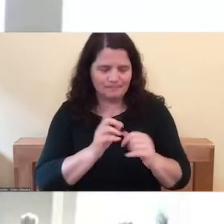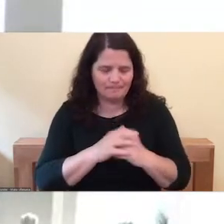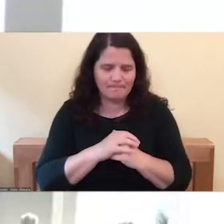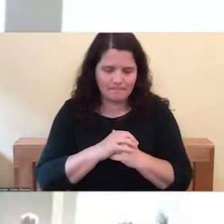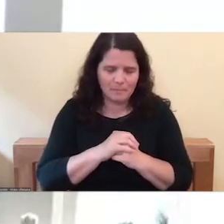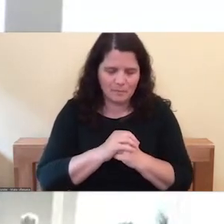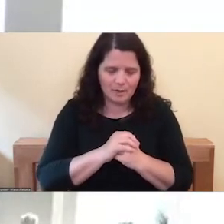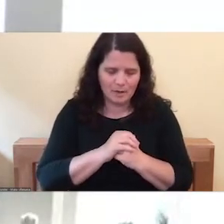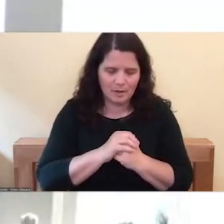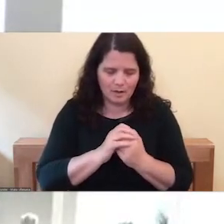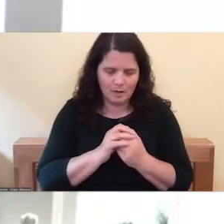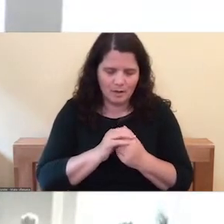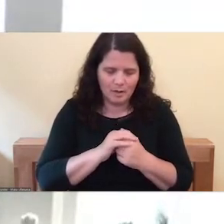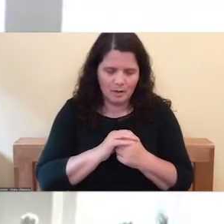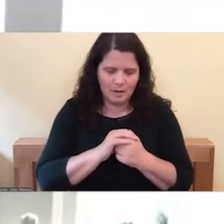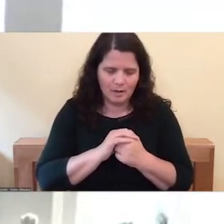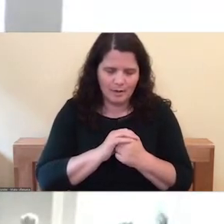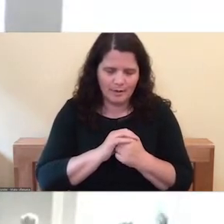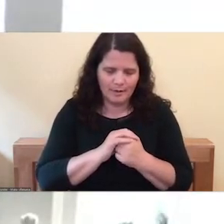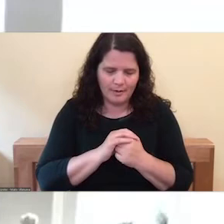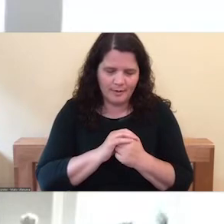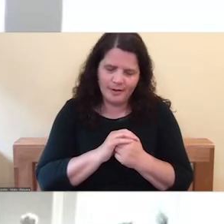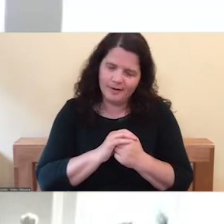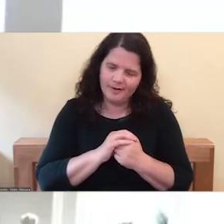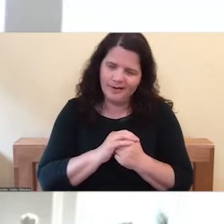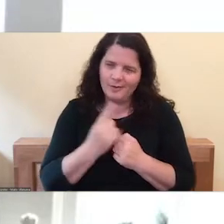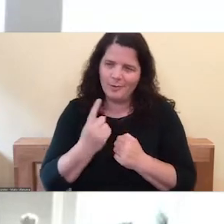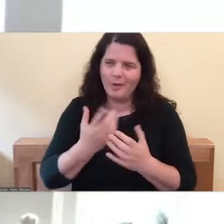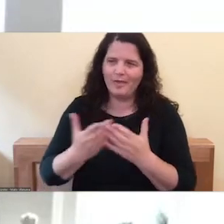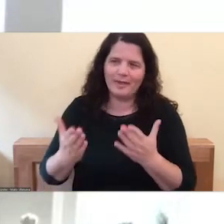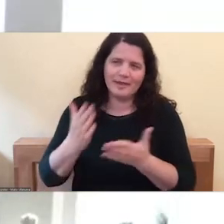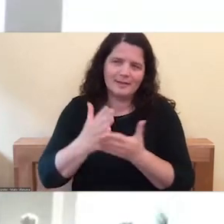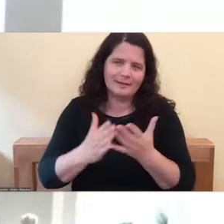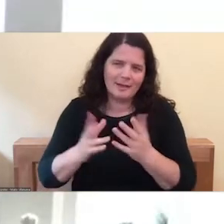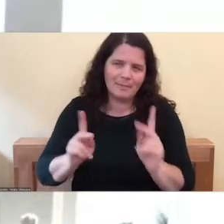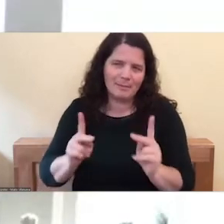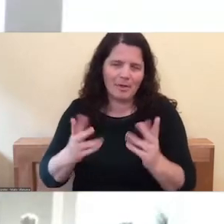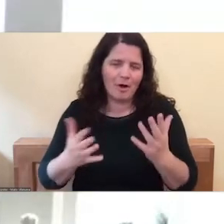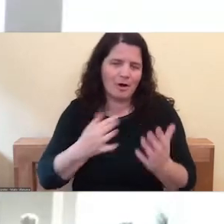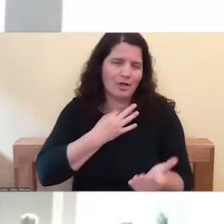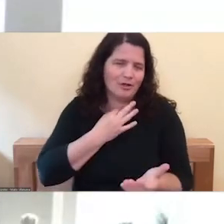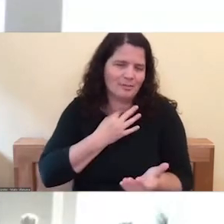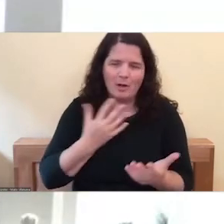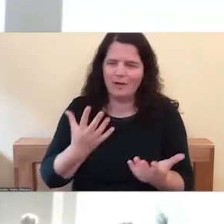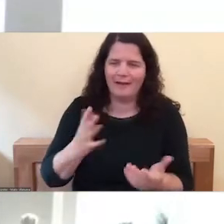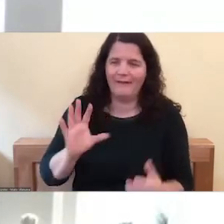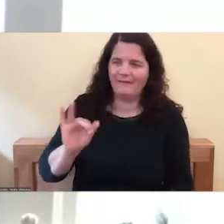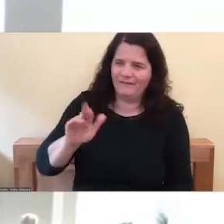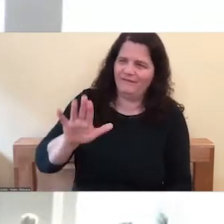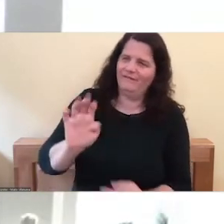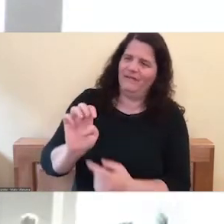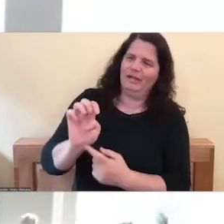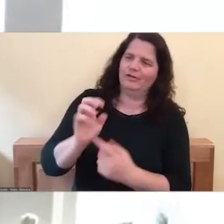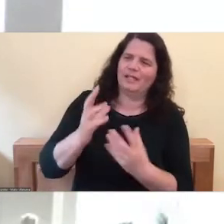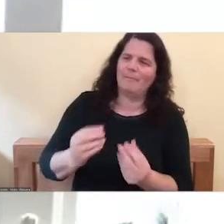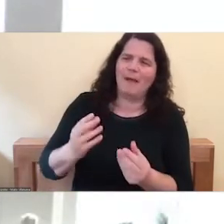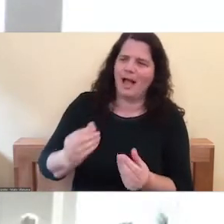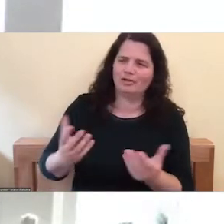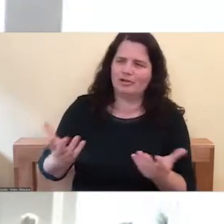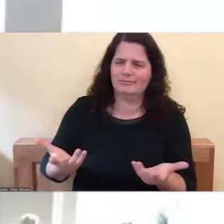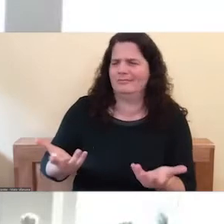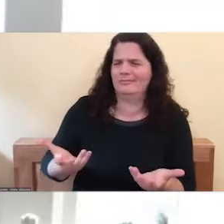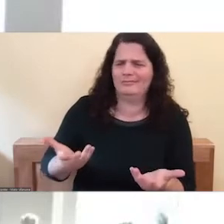probably that some people are curious about is, you know, what is fierce compassion? That doesn't always